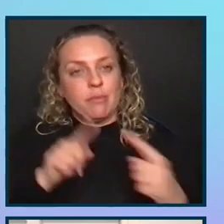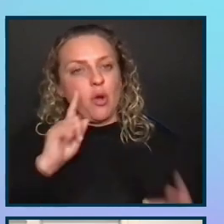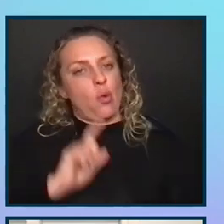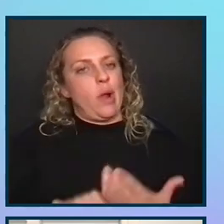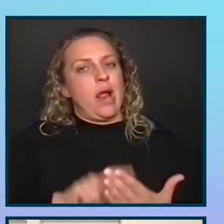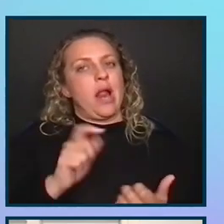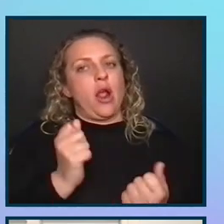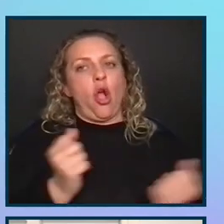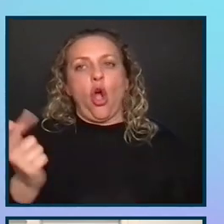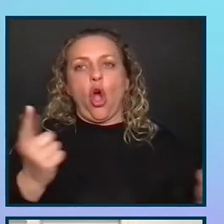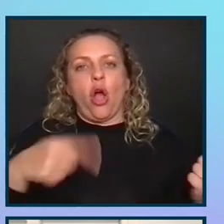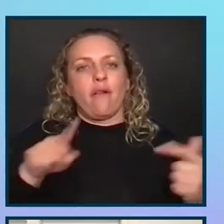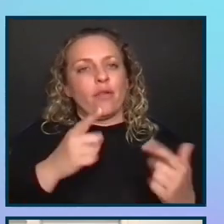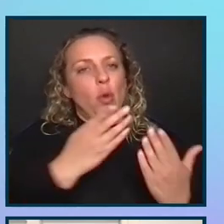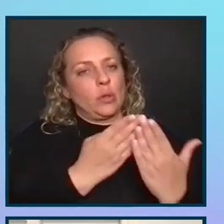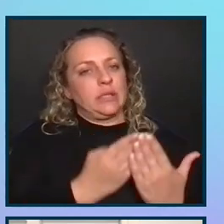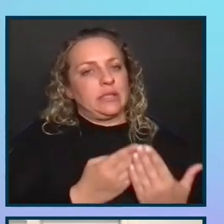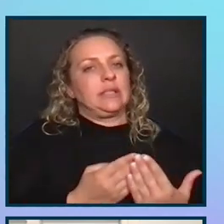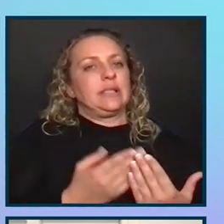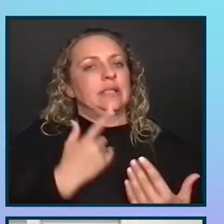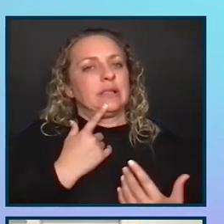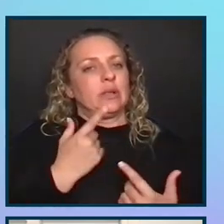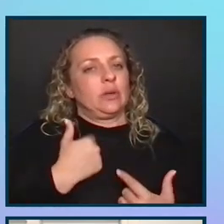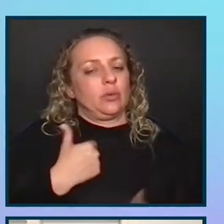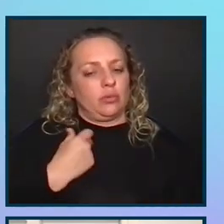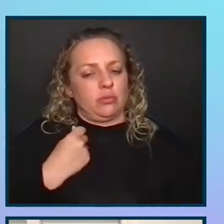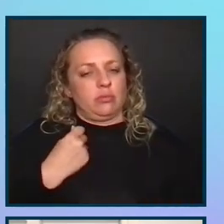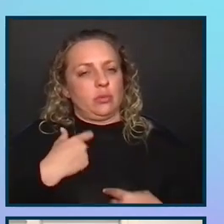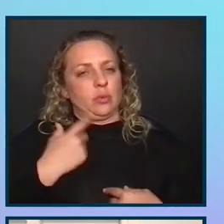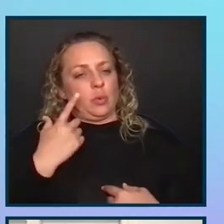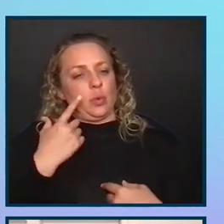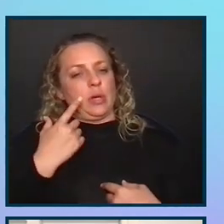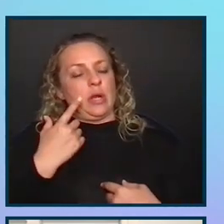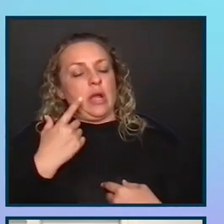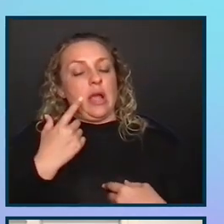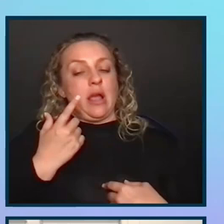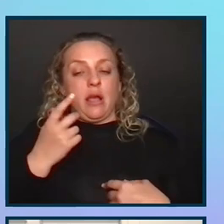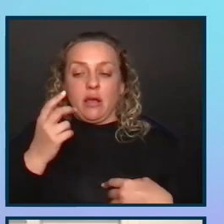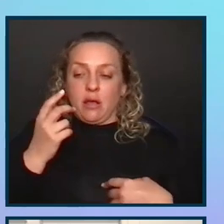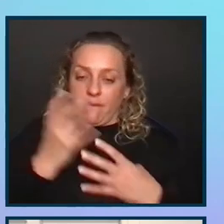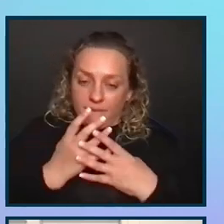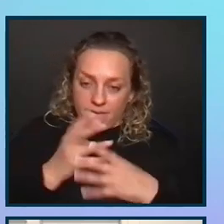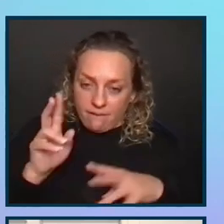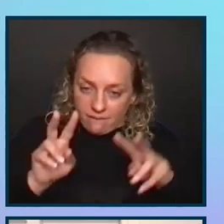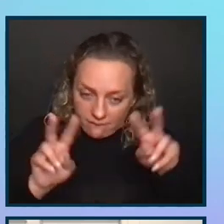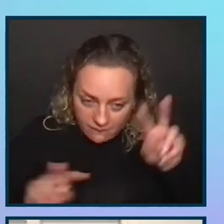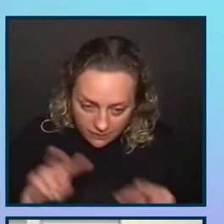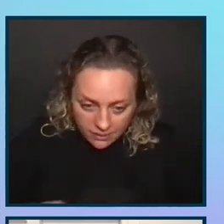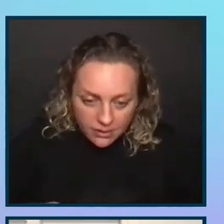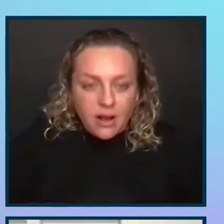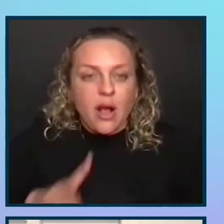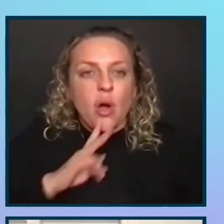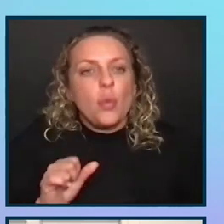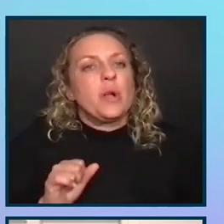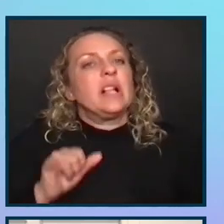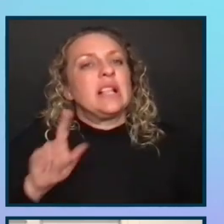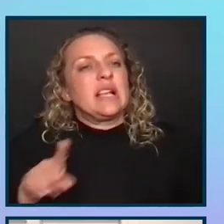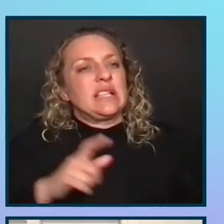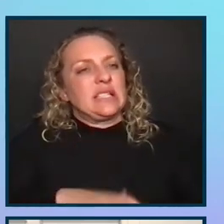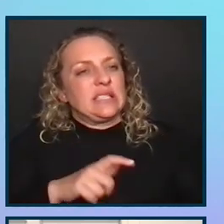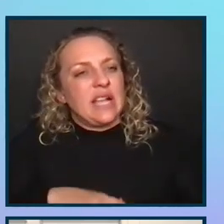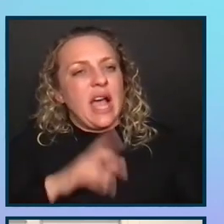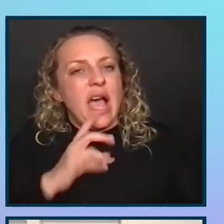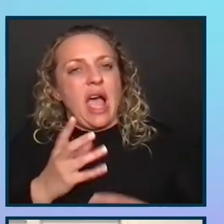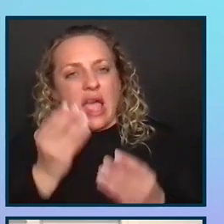all of those statistics were holding out that we were getting great coverage and getting really valuable testing time